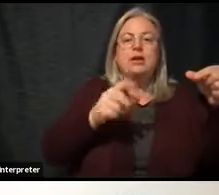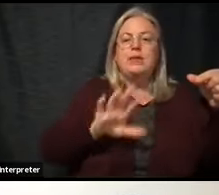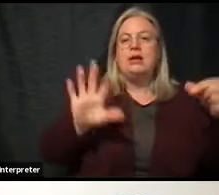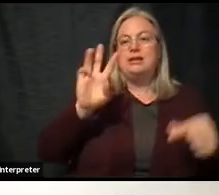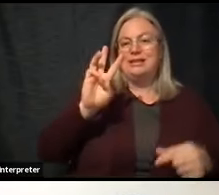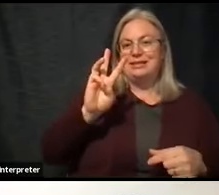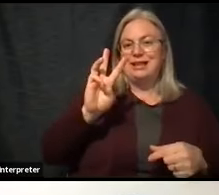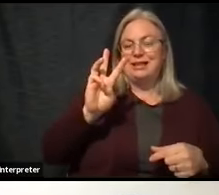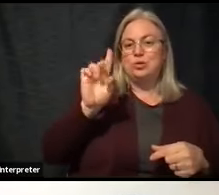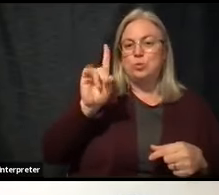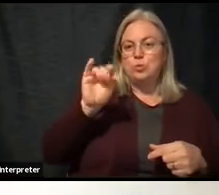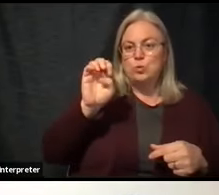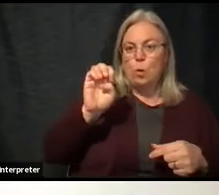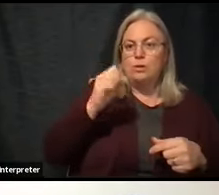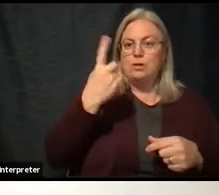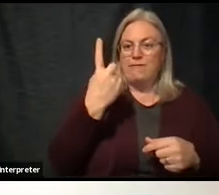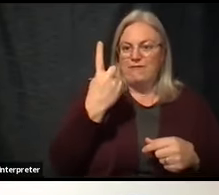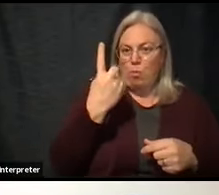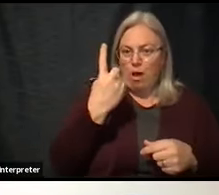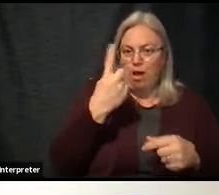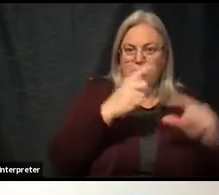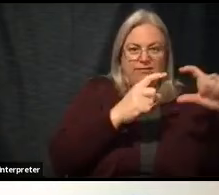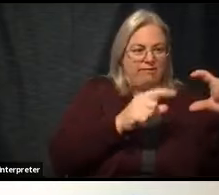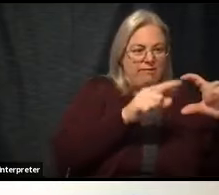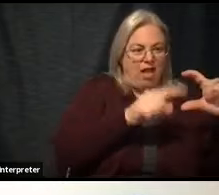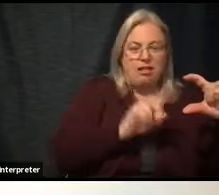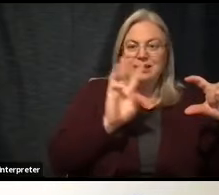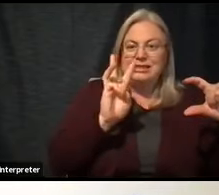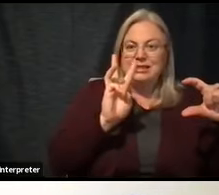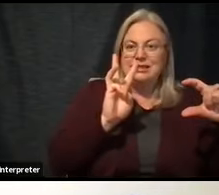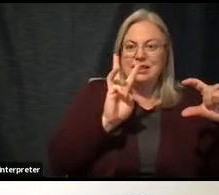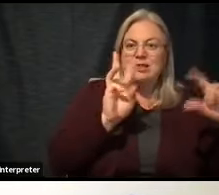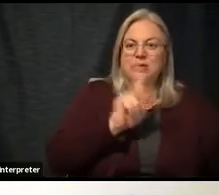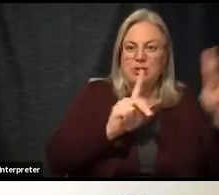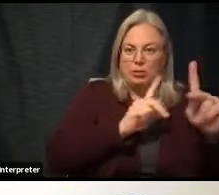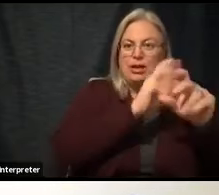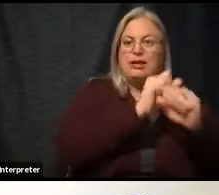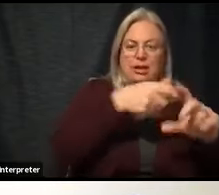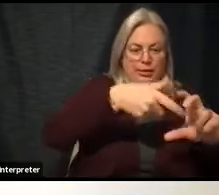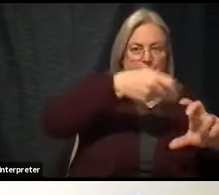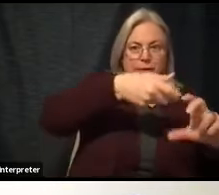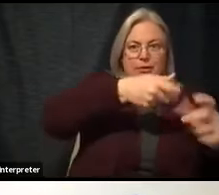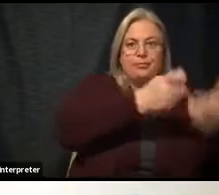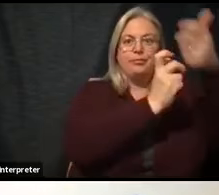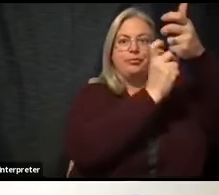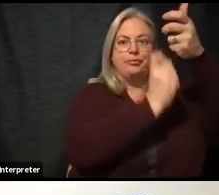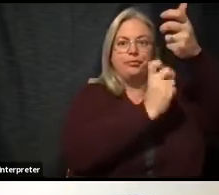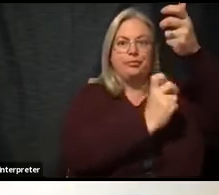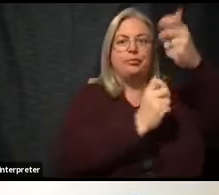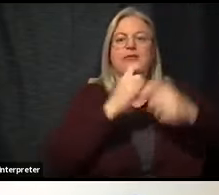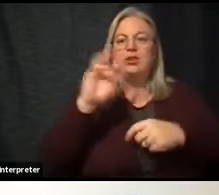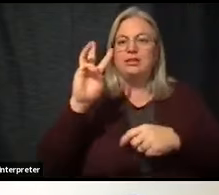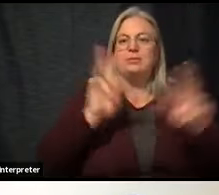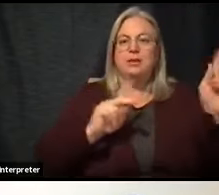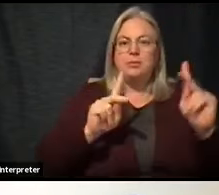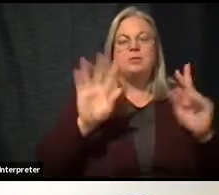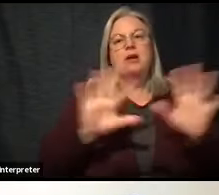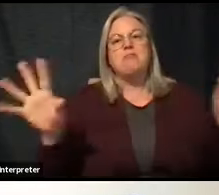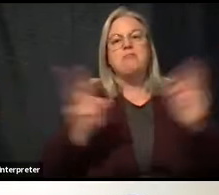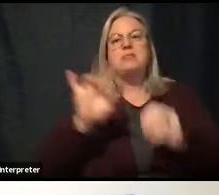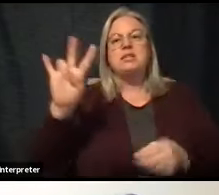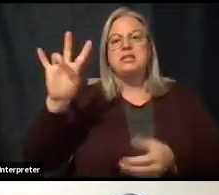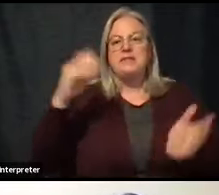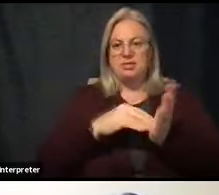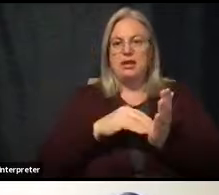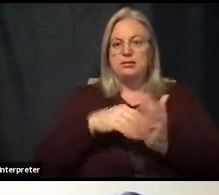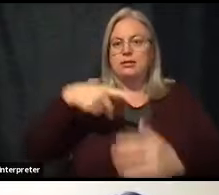six doses in each of those vials. And so that puts it just around 7,000 doses of